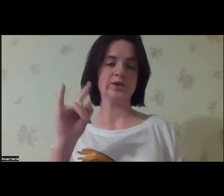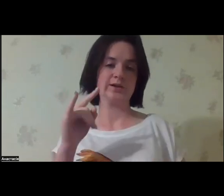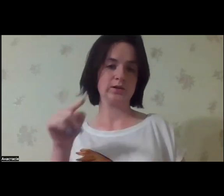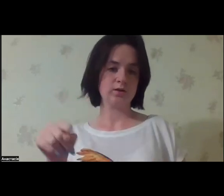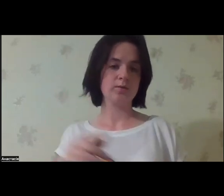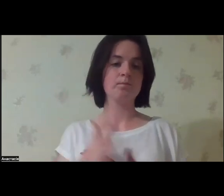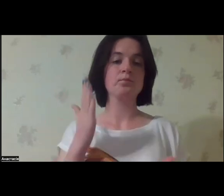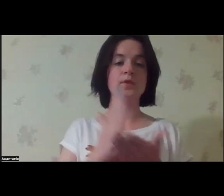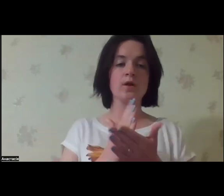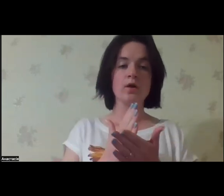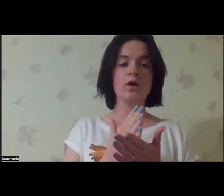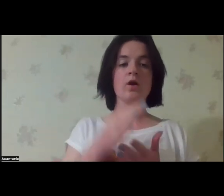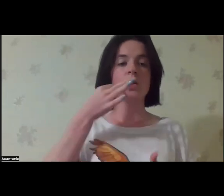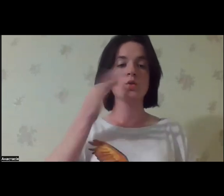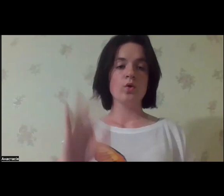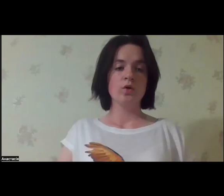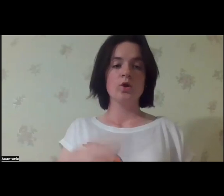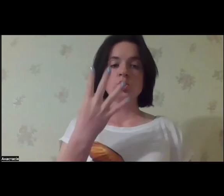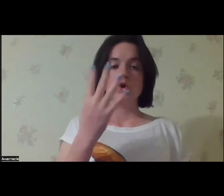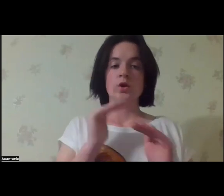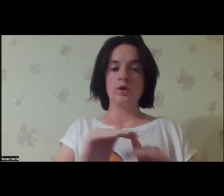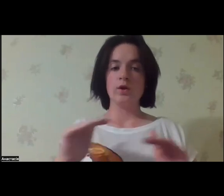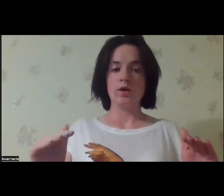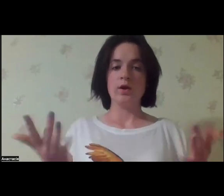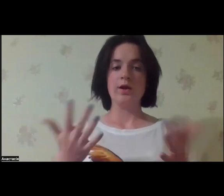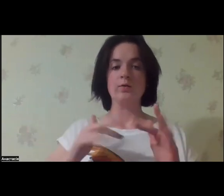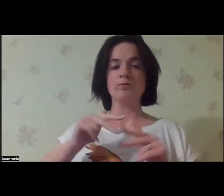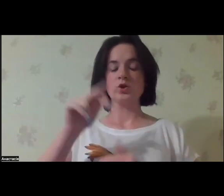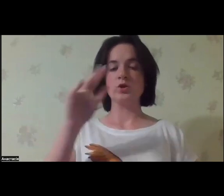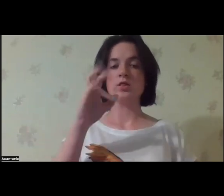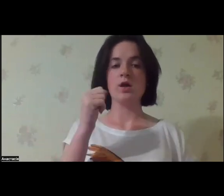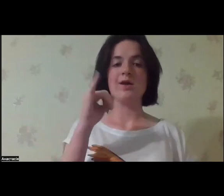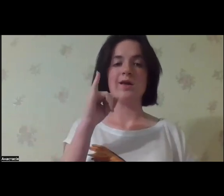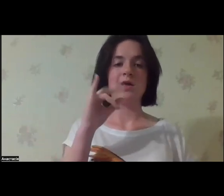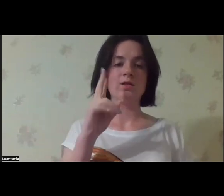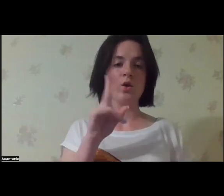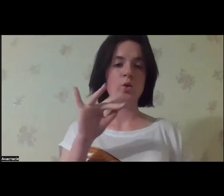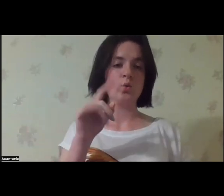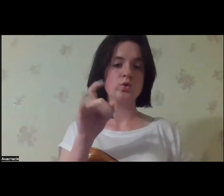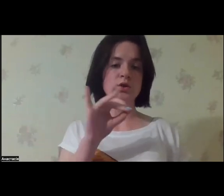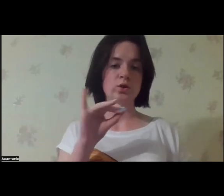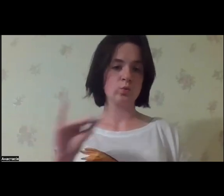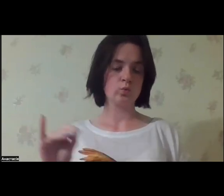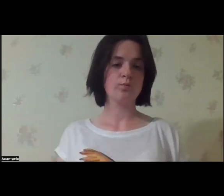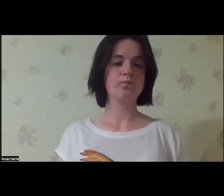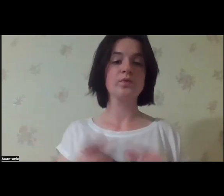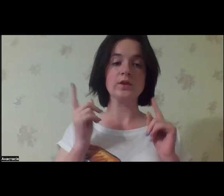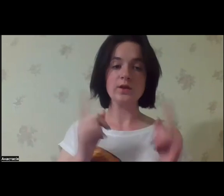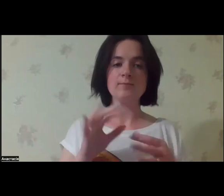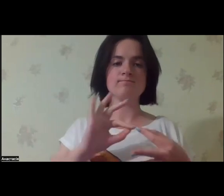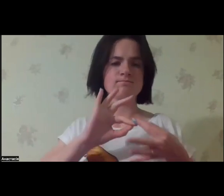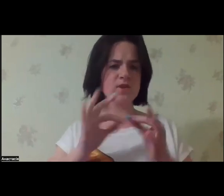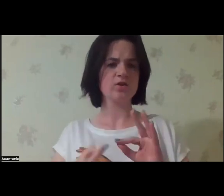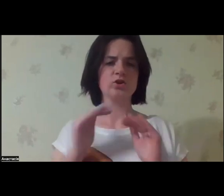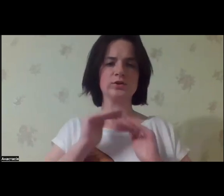already during the war. This is the support for inclusive education. These are